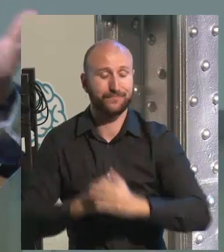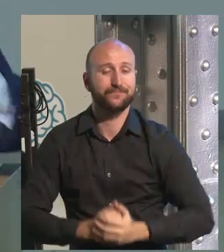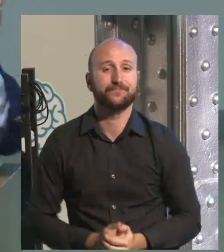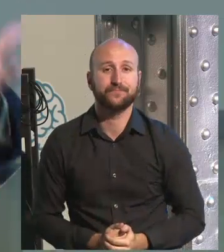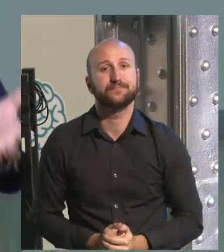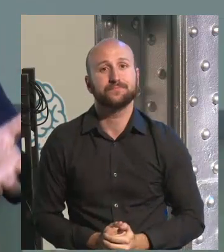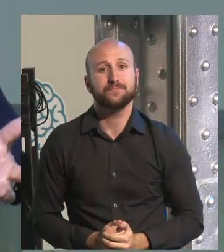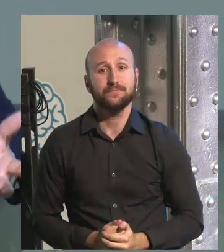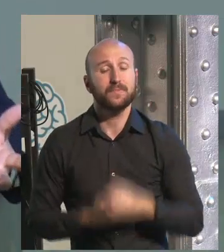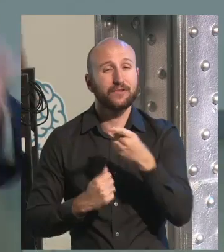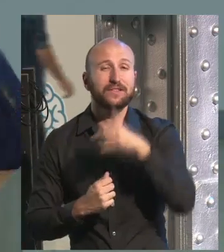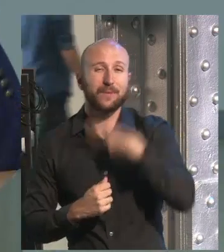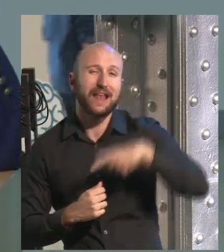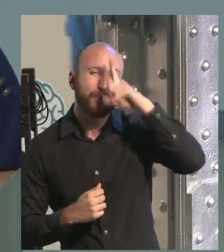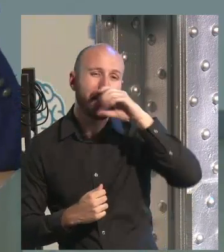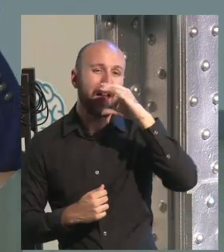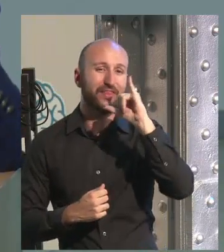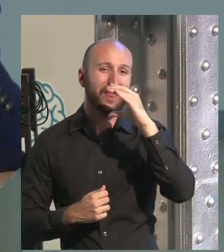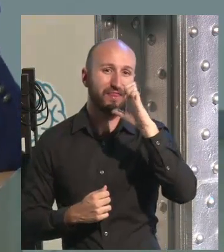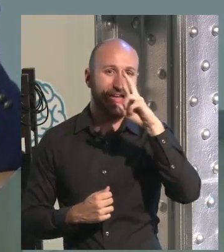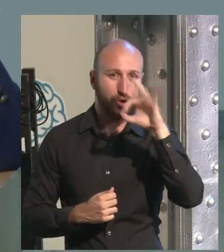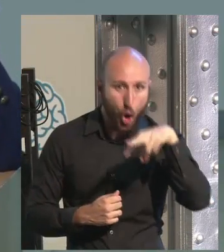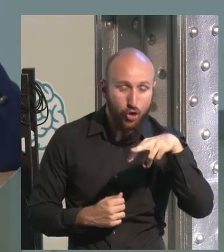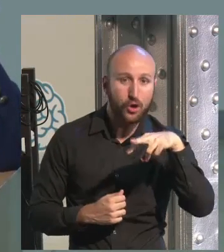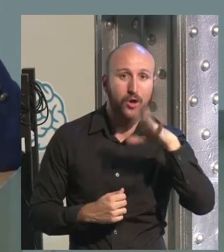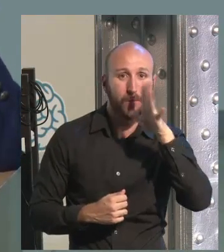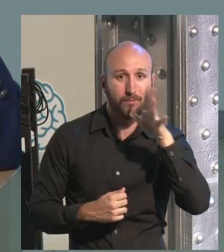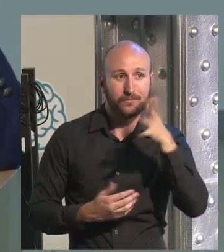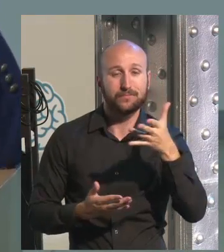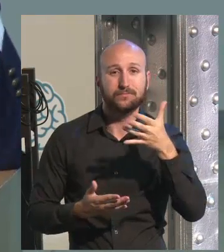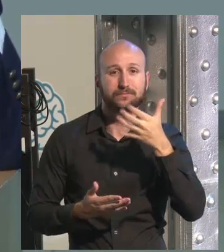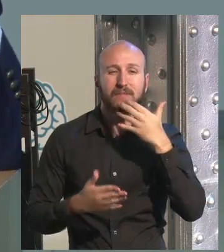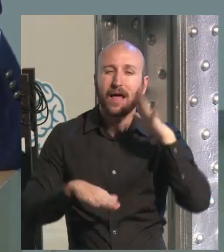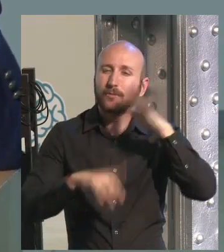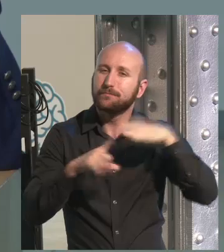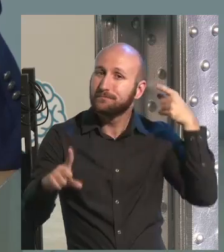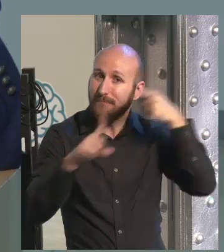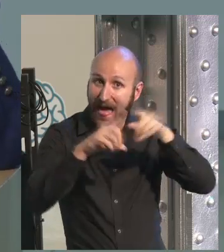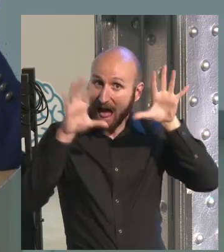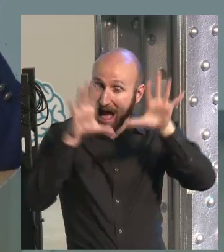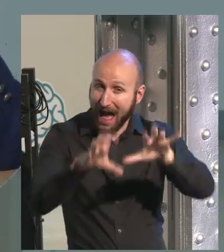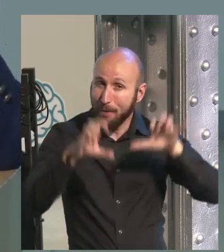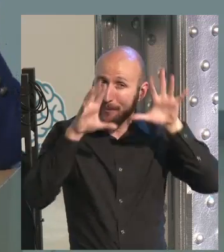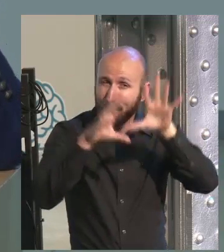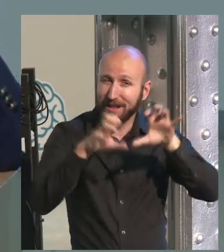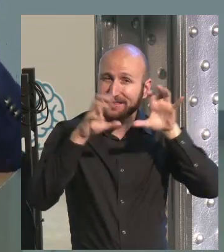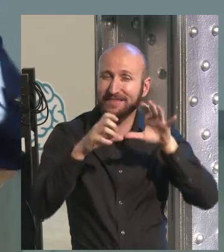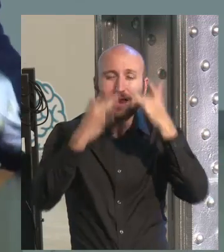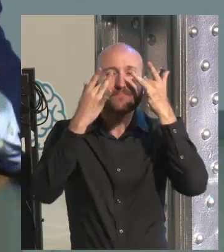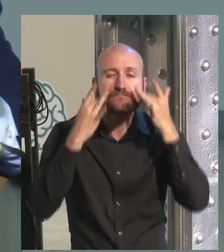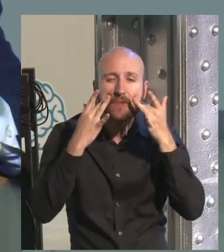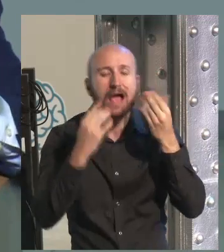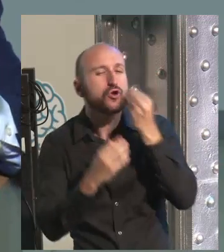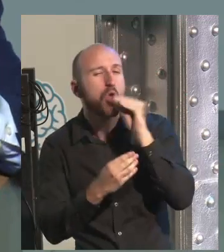culture. And this is important. And I remember Cicero now. In order to really learn the